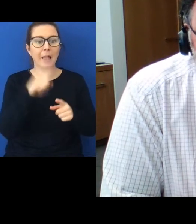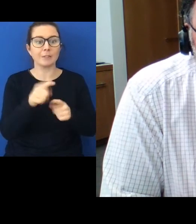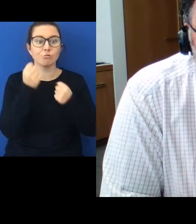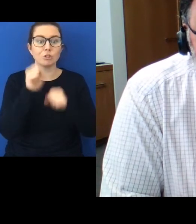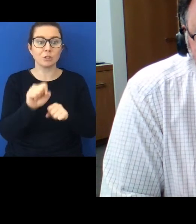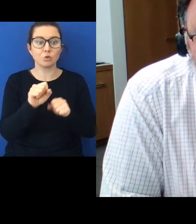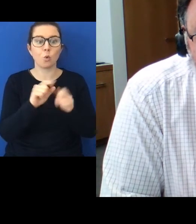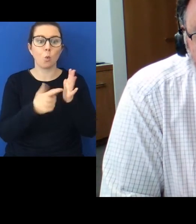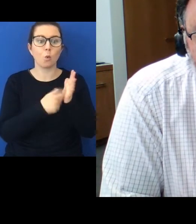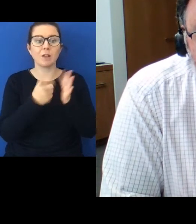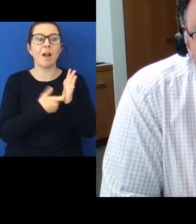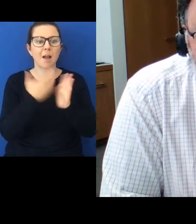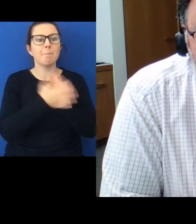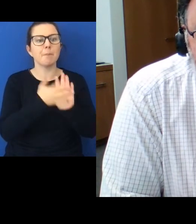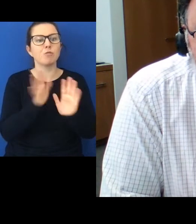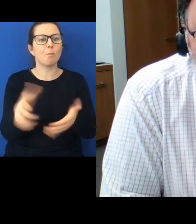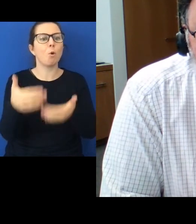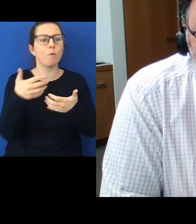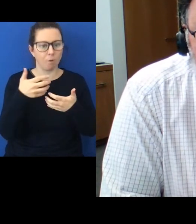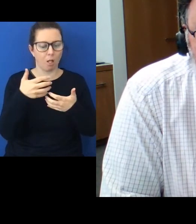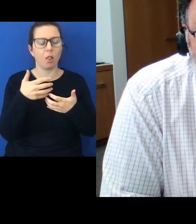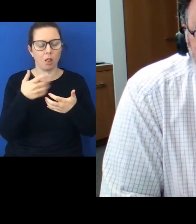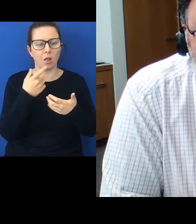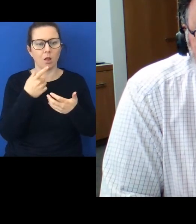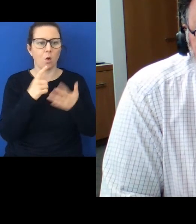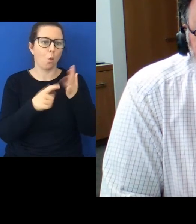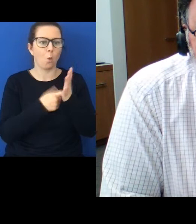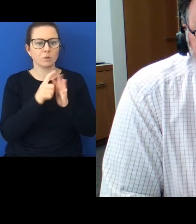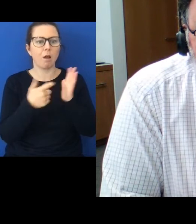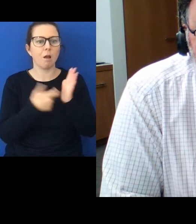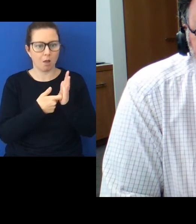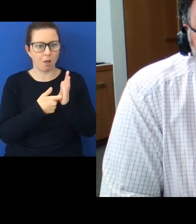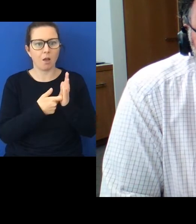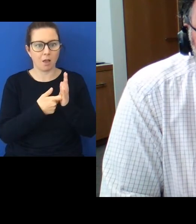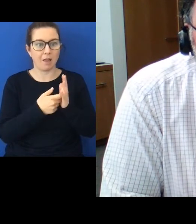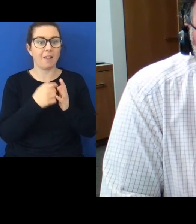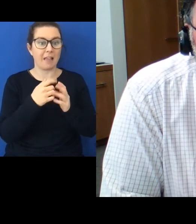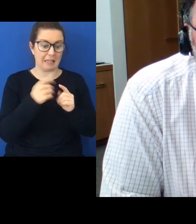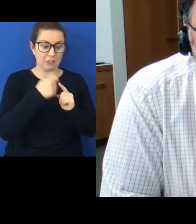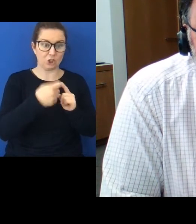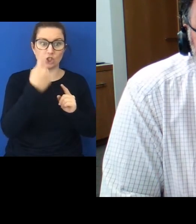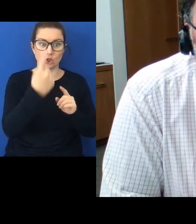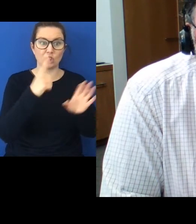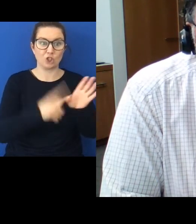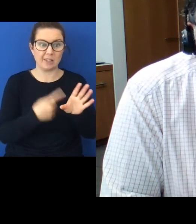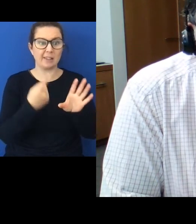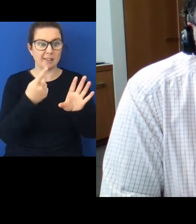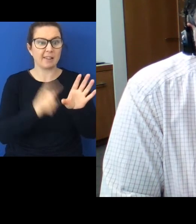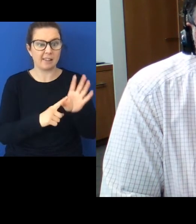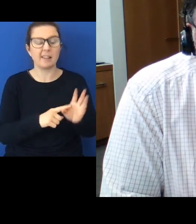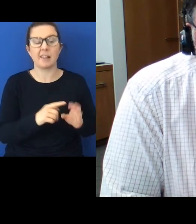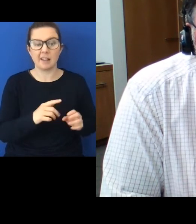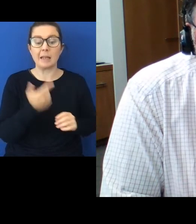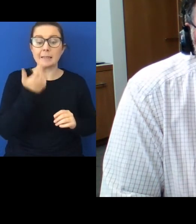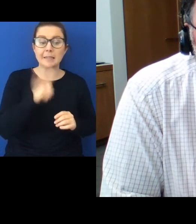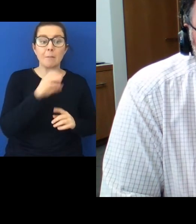which are removal orders each year, and about 70%